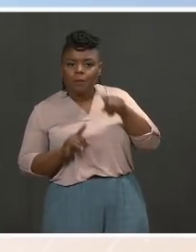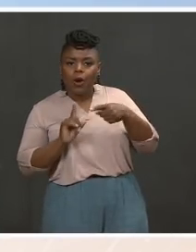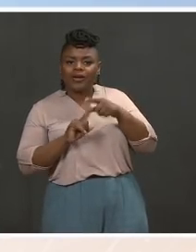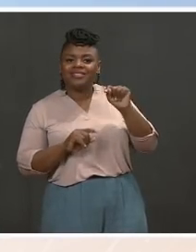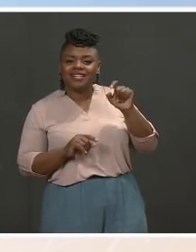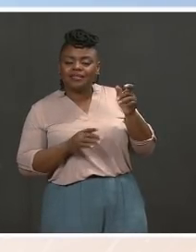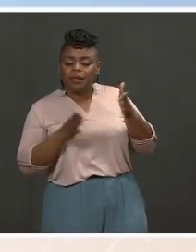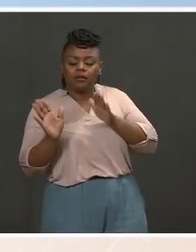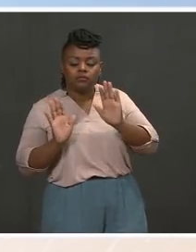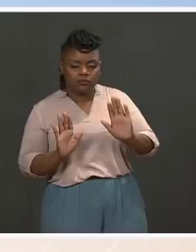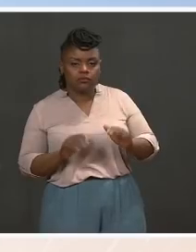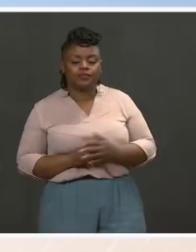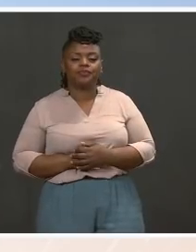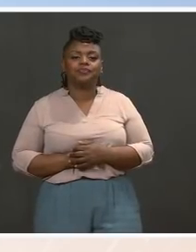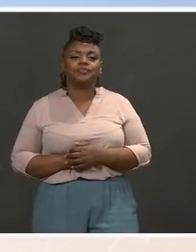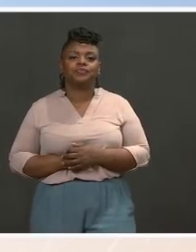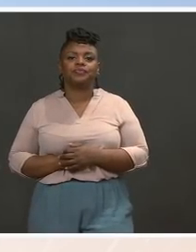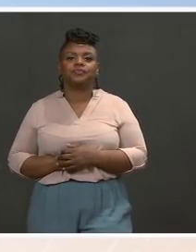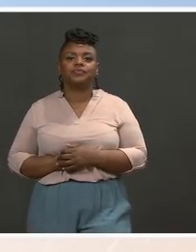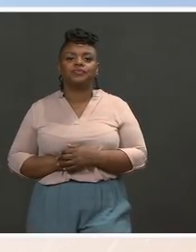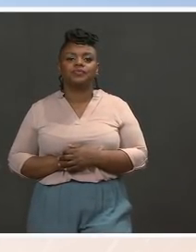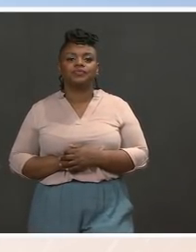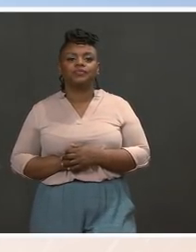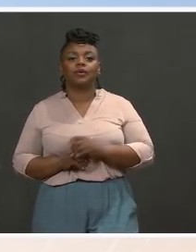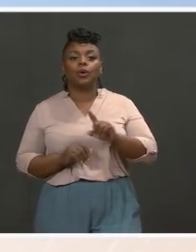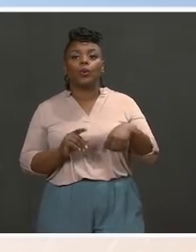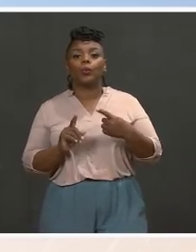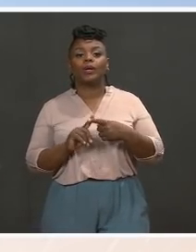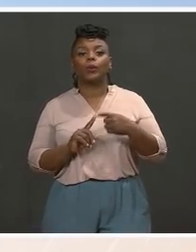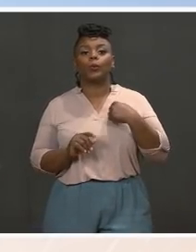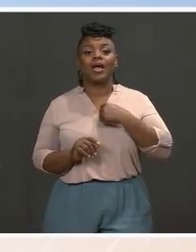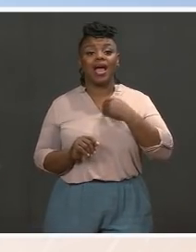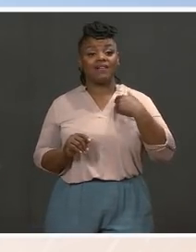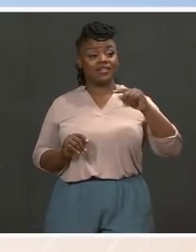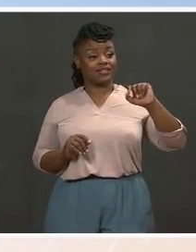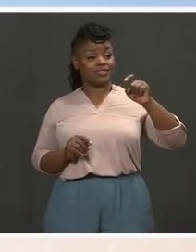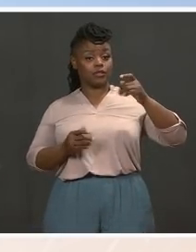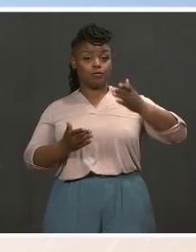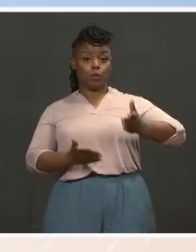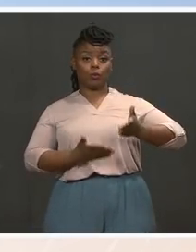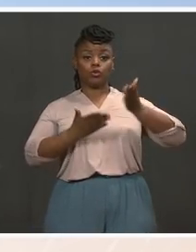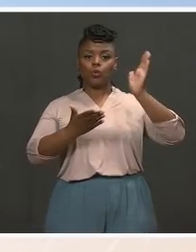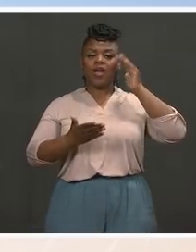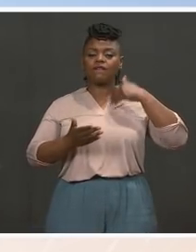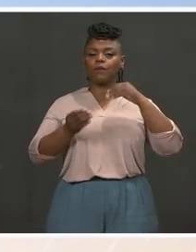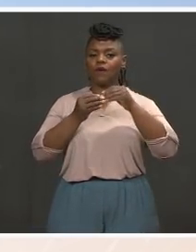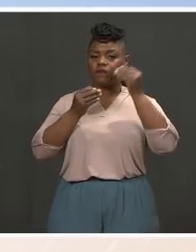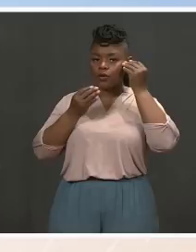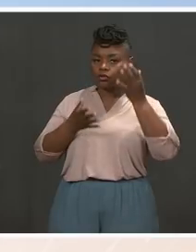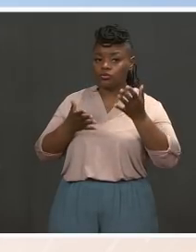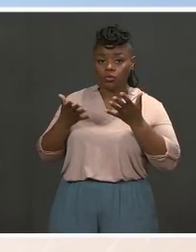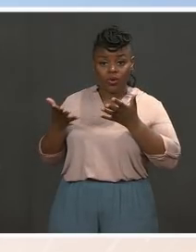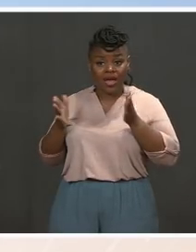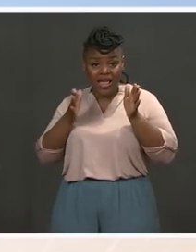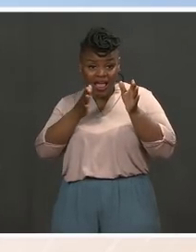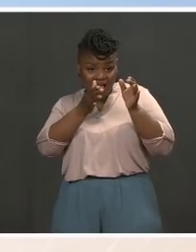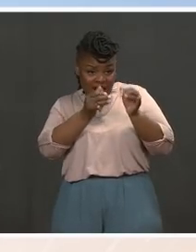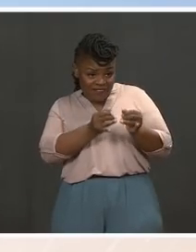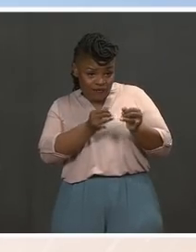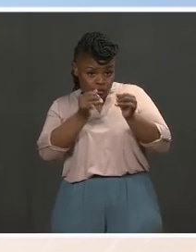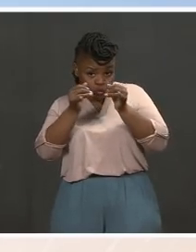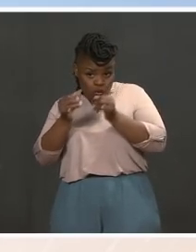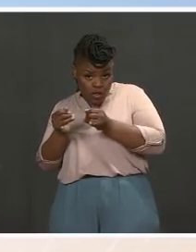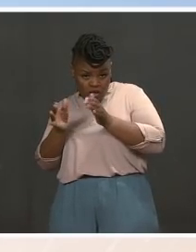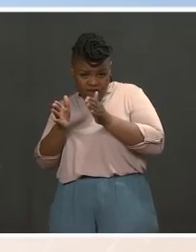abiding by. But once we propose a tax proposal, we'll have more to discuss on it. Okay. So just to be clear, individual filers, if you make up to $400,000, you're an